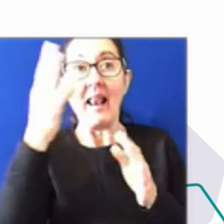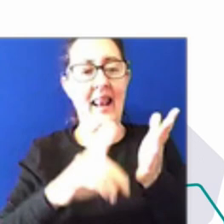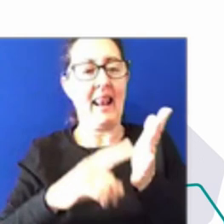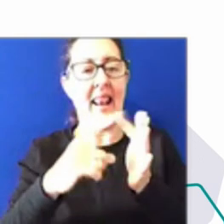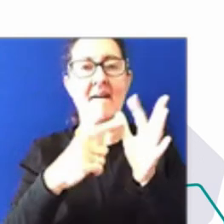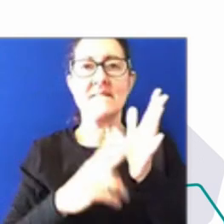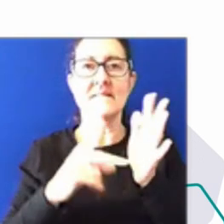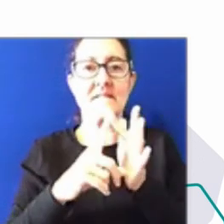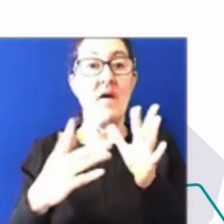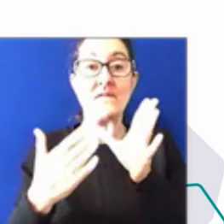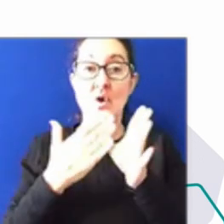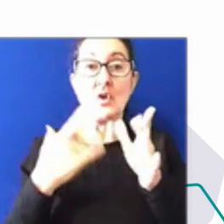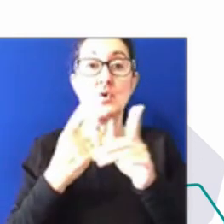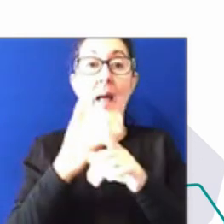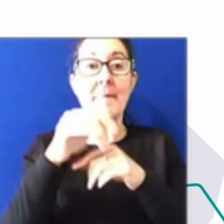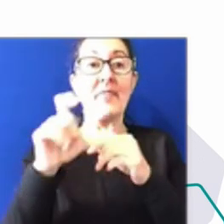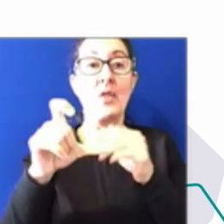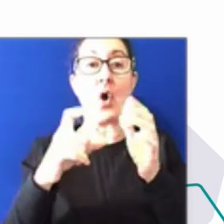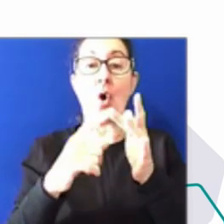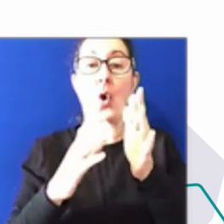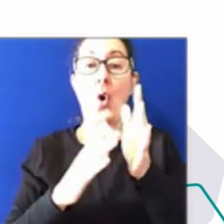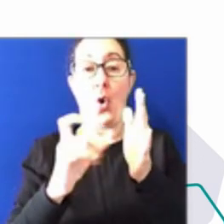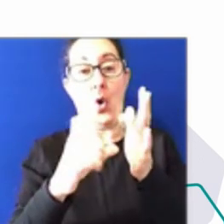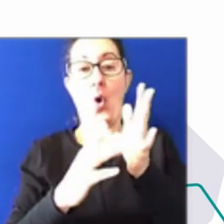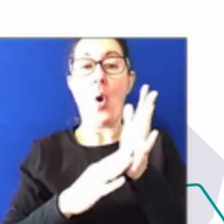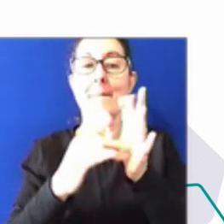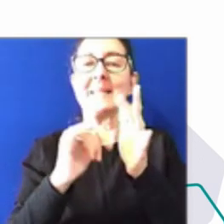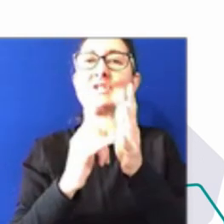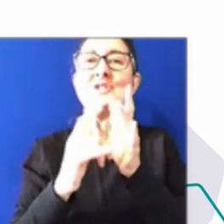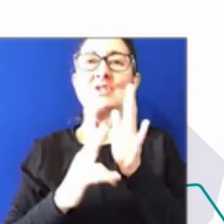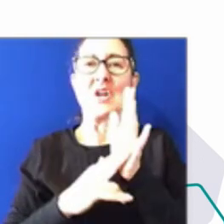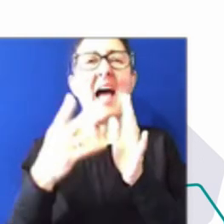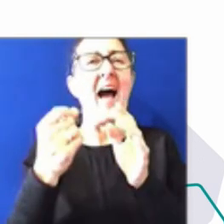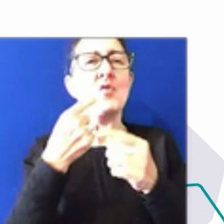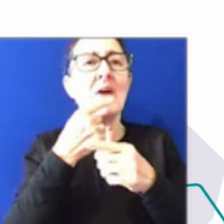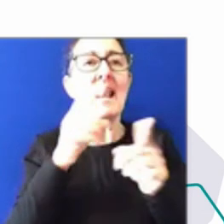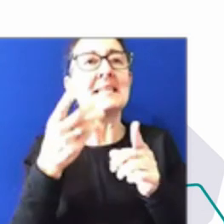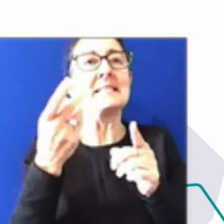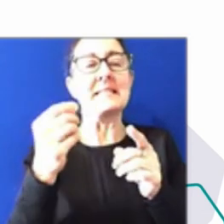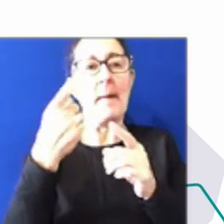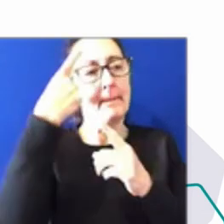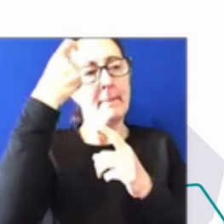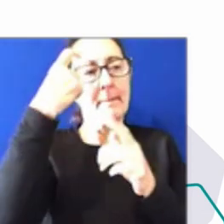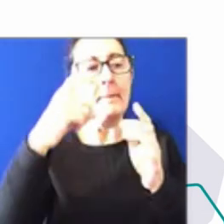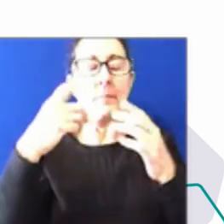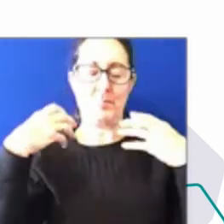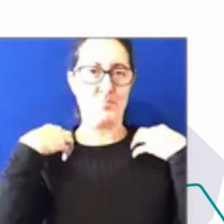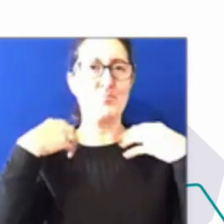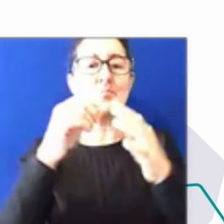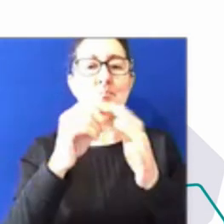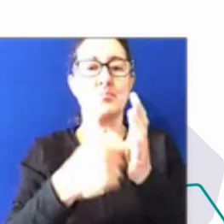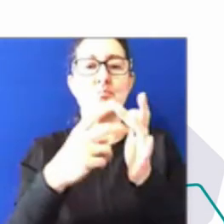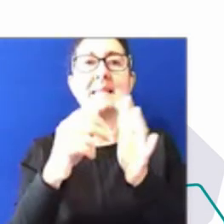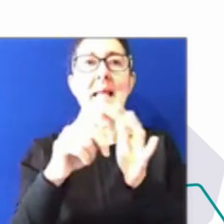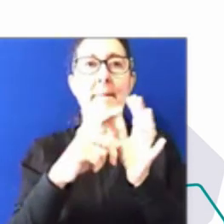commission is about to release some principles around what we call flexible work arrangements. And it just goes back to the point that